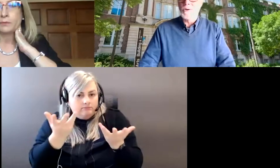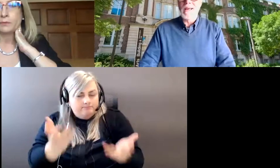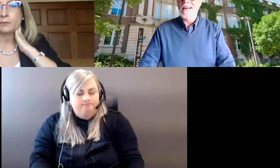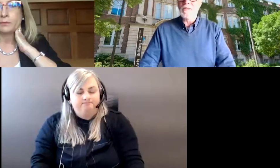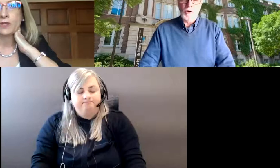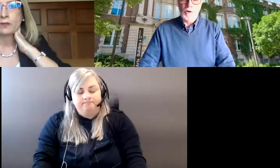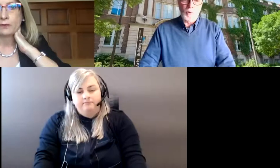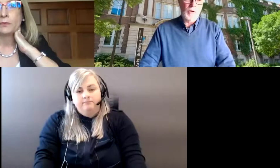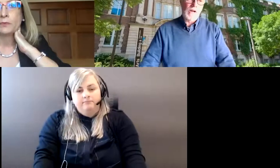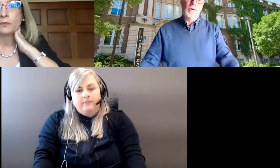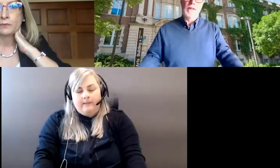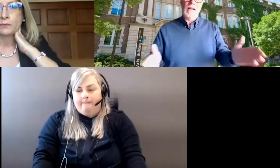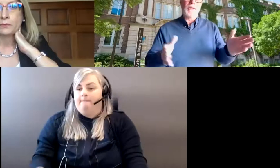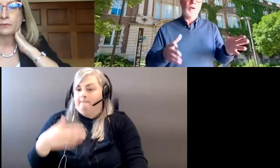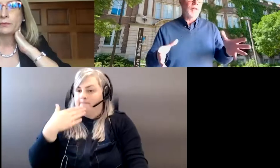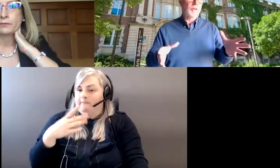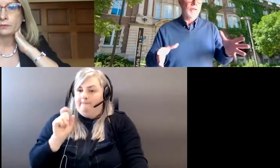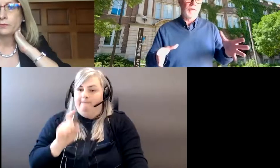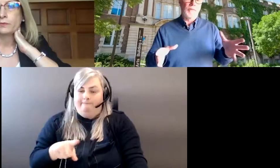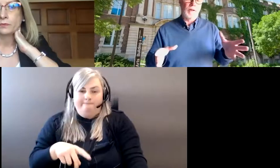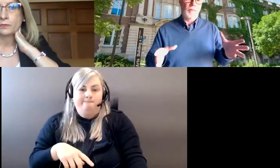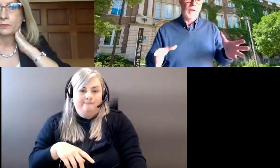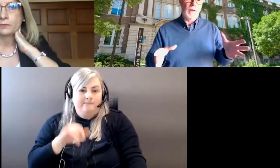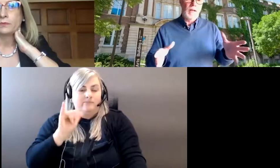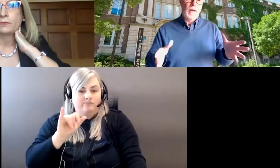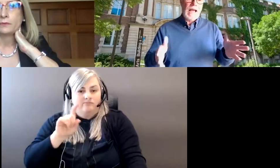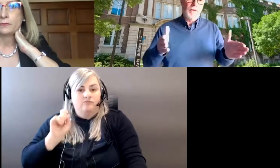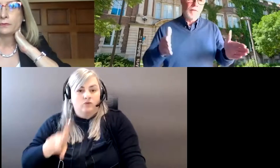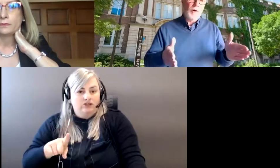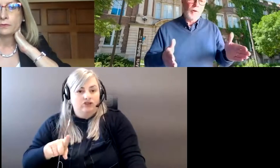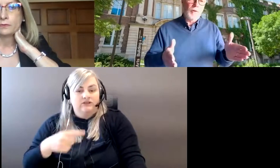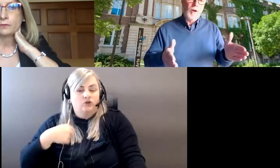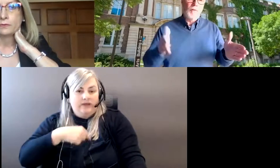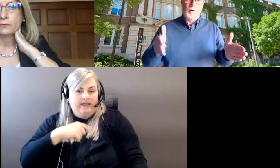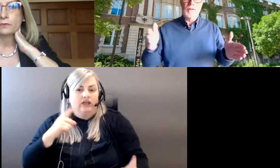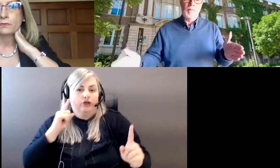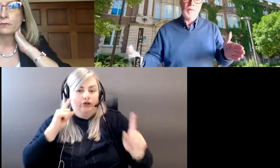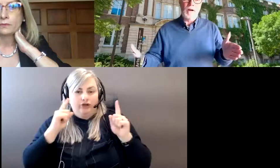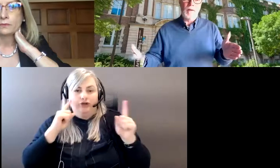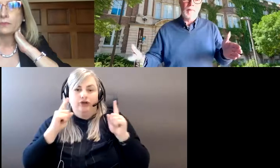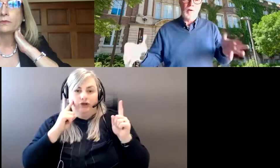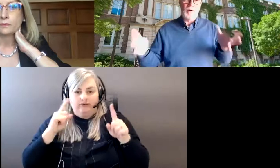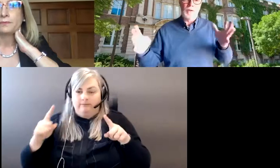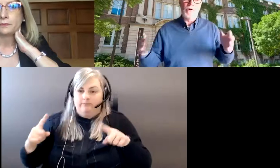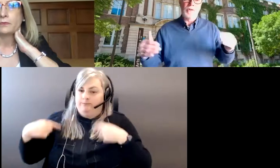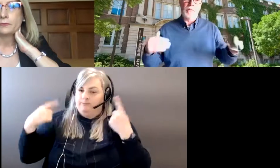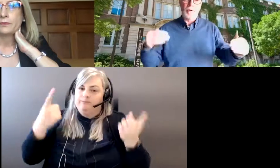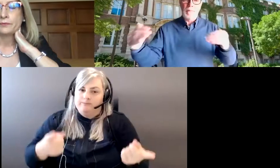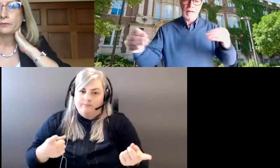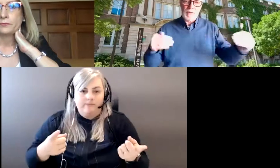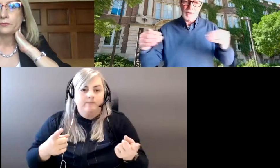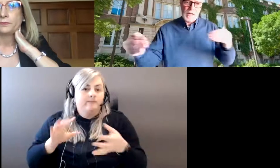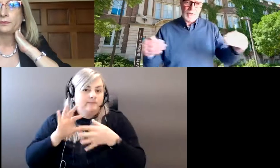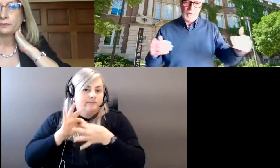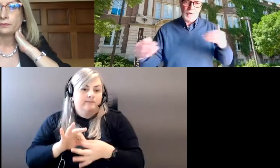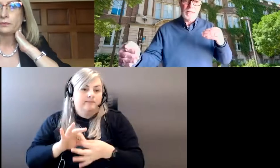that, that is a great question. That that's a question, Jennifer, that we have heard for some time now associated with many of